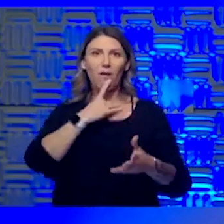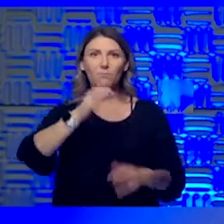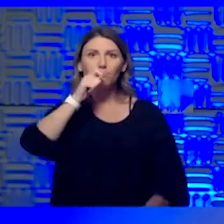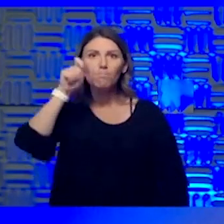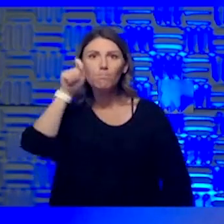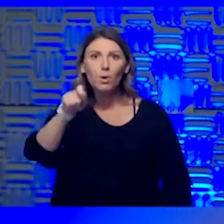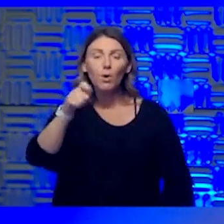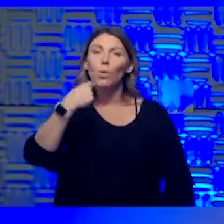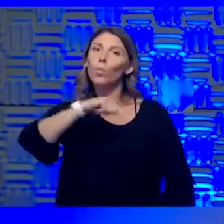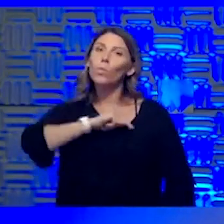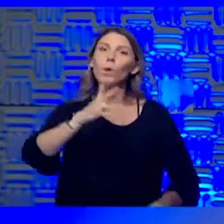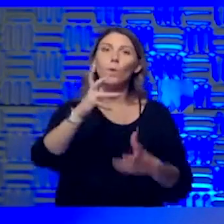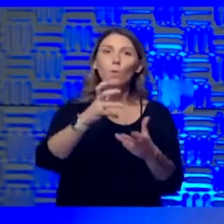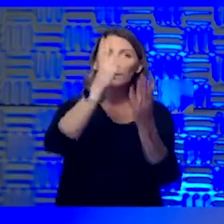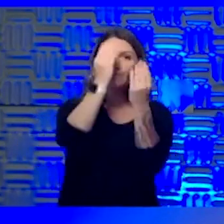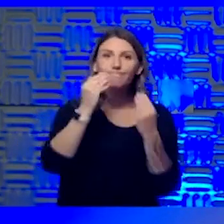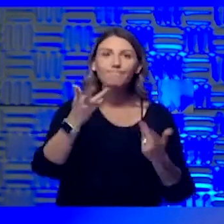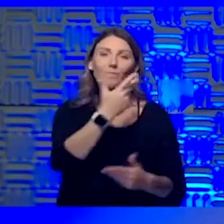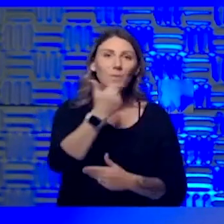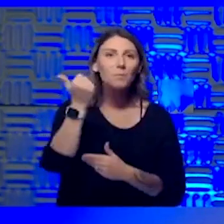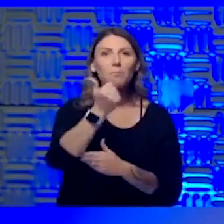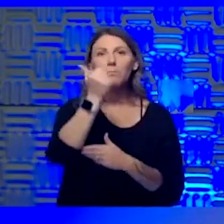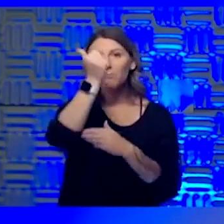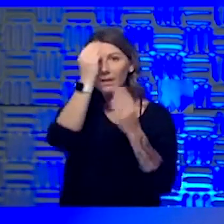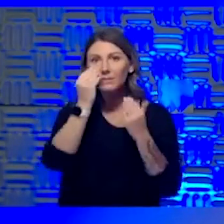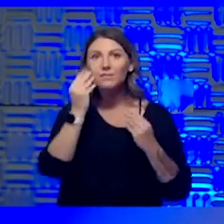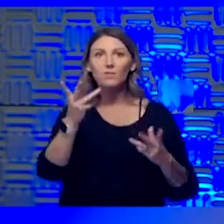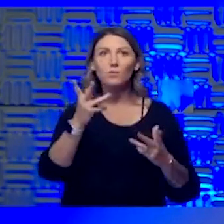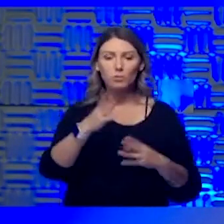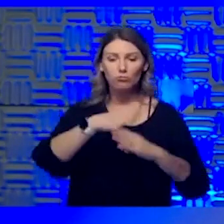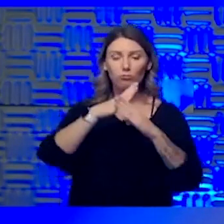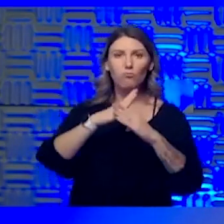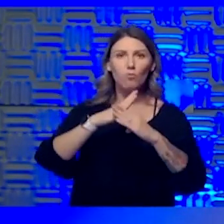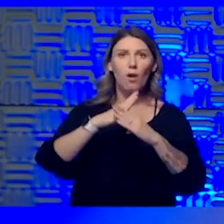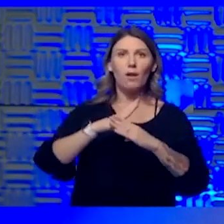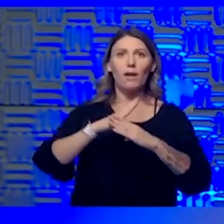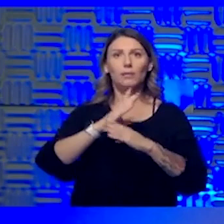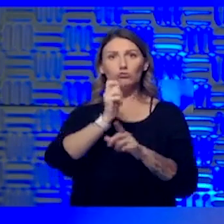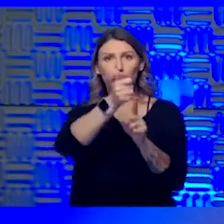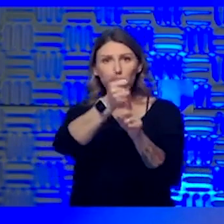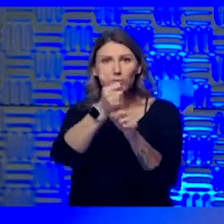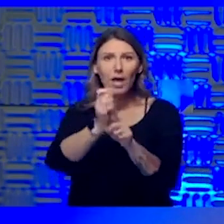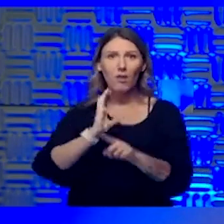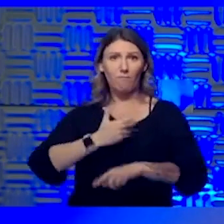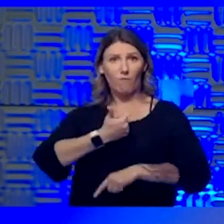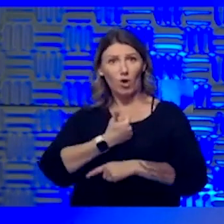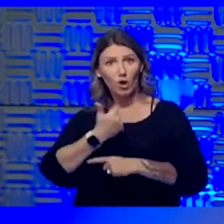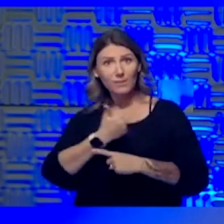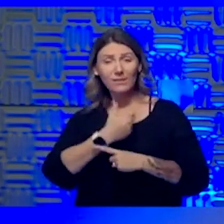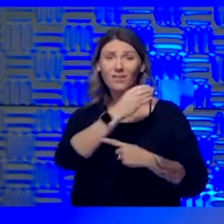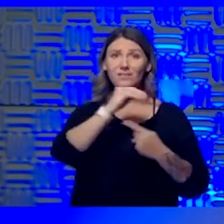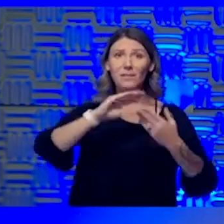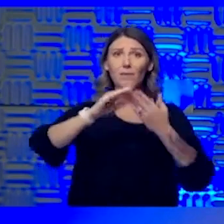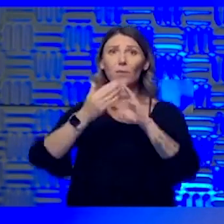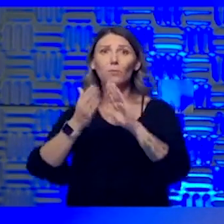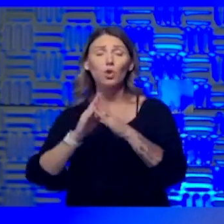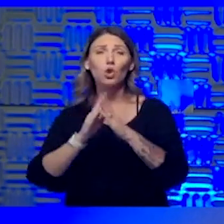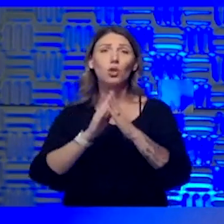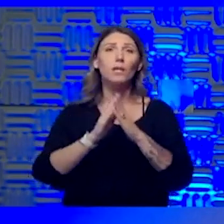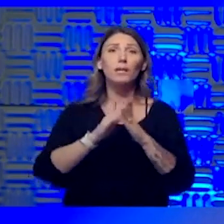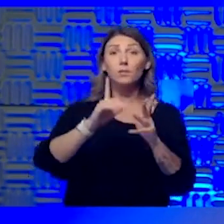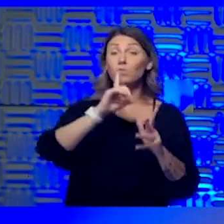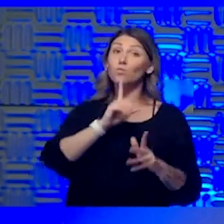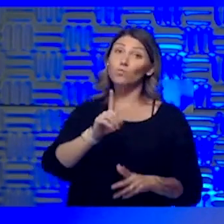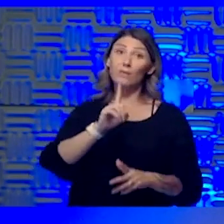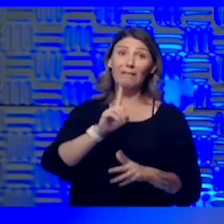information to protect yourself and protect our community. It is up to our leaders and our elected officials to determine